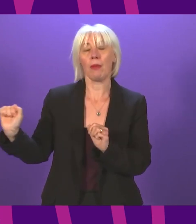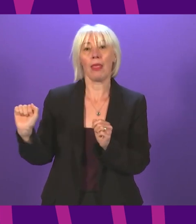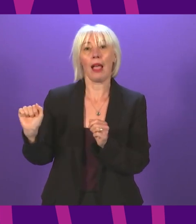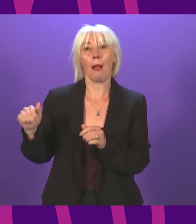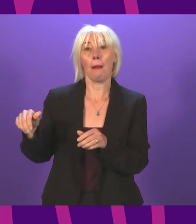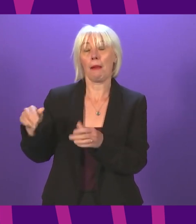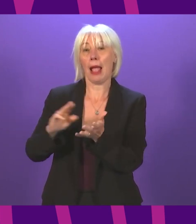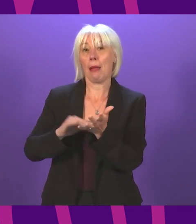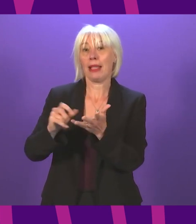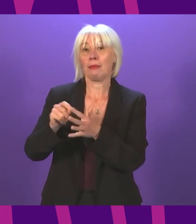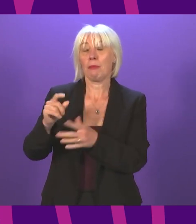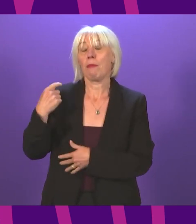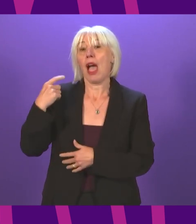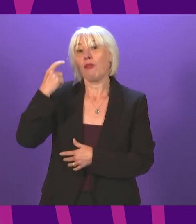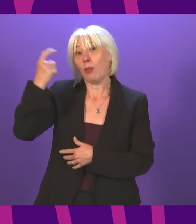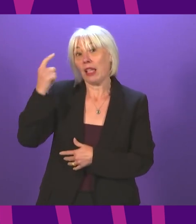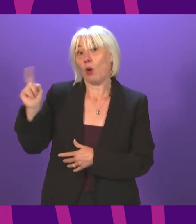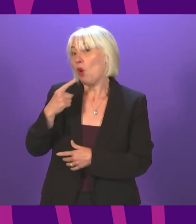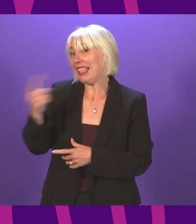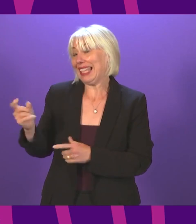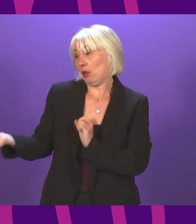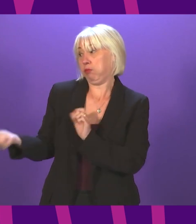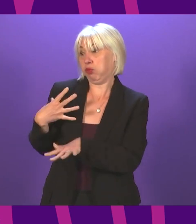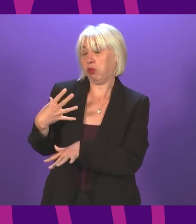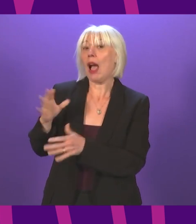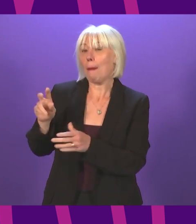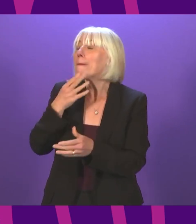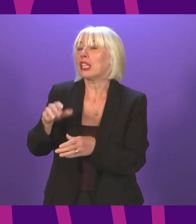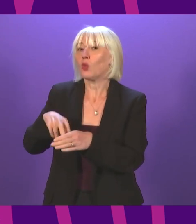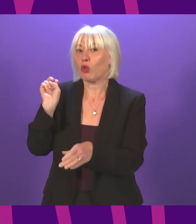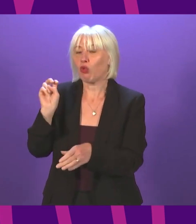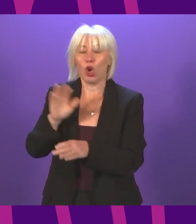reflect on that and to withdraw that comment. It was a comment that would have been unacceptable